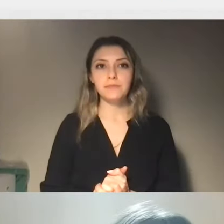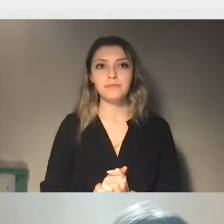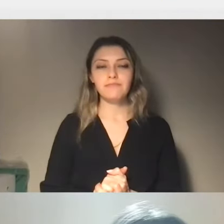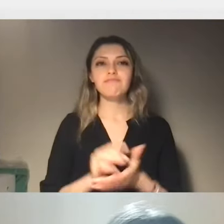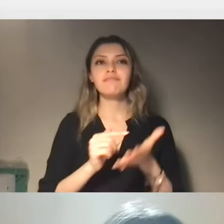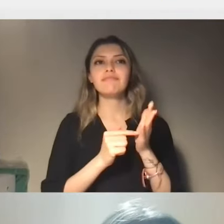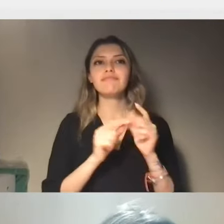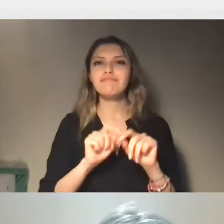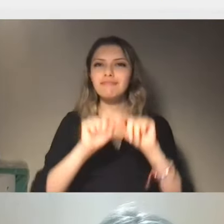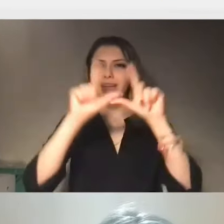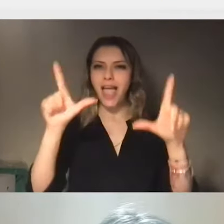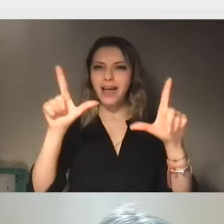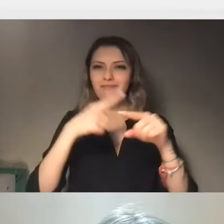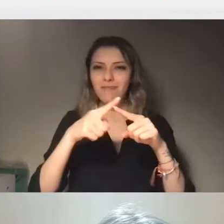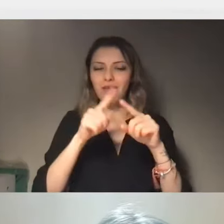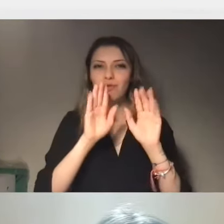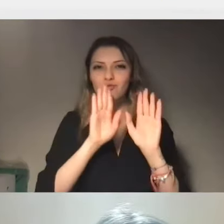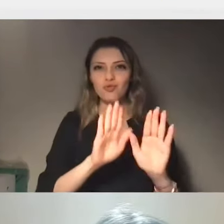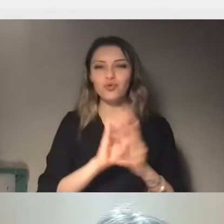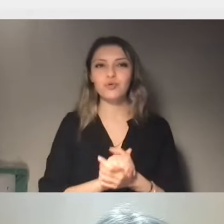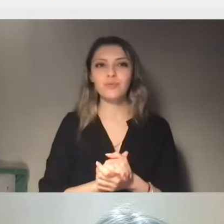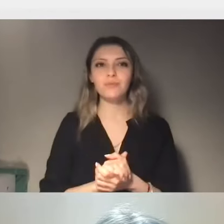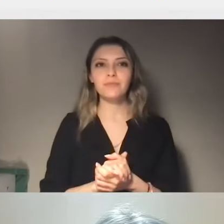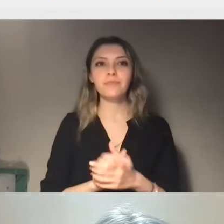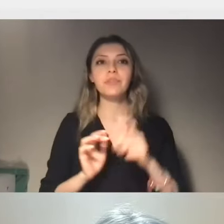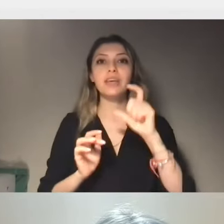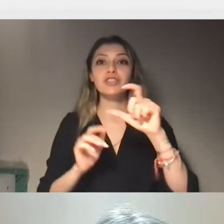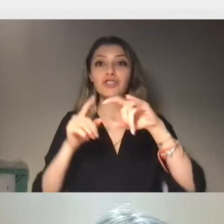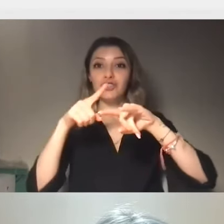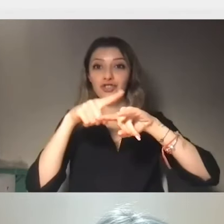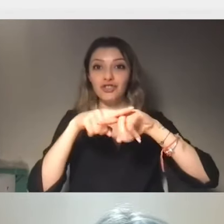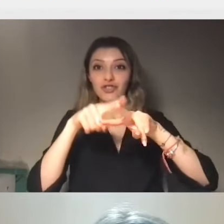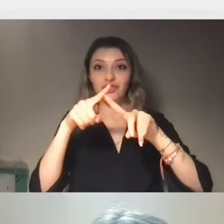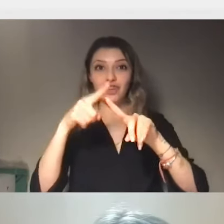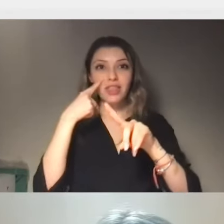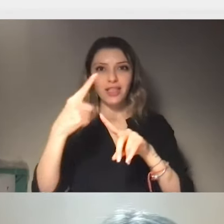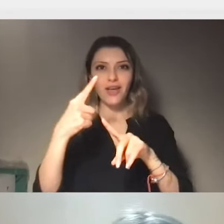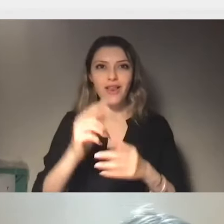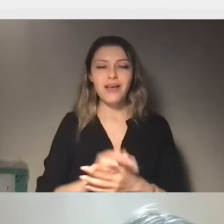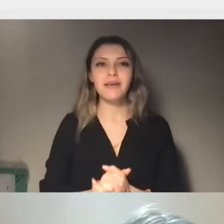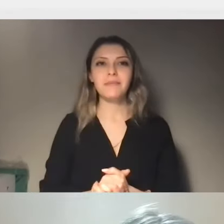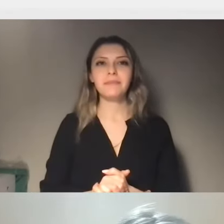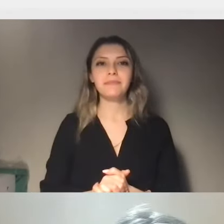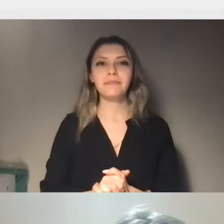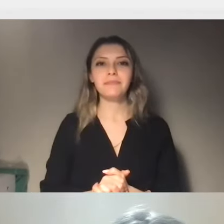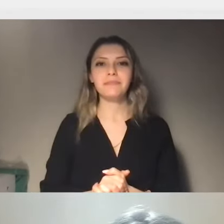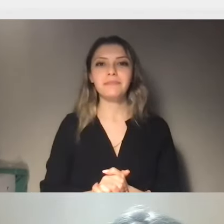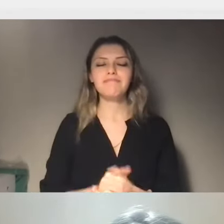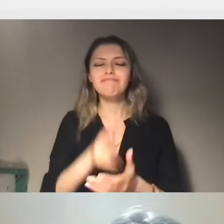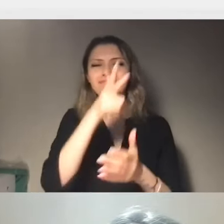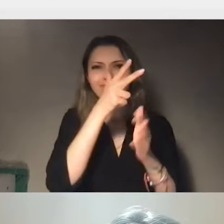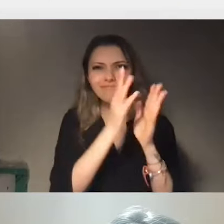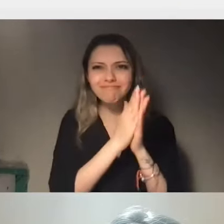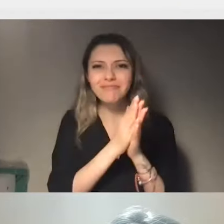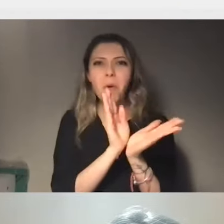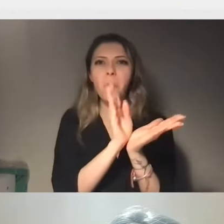write in the chat, the link, sorry, my dog made something